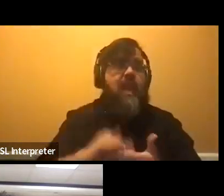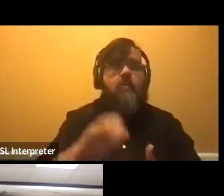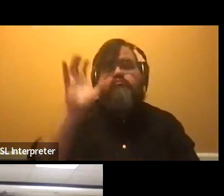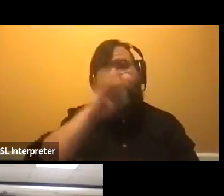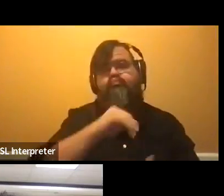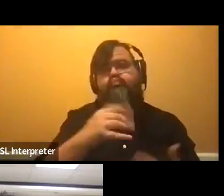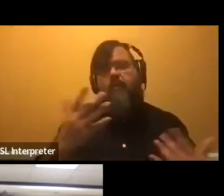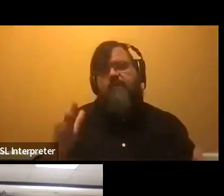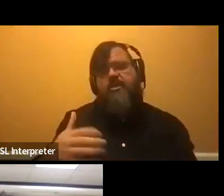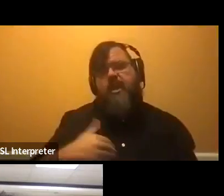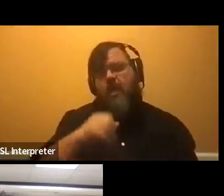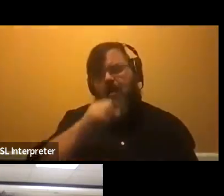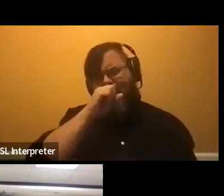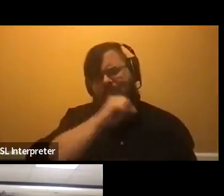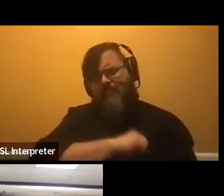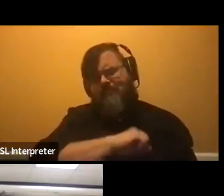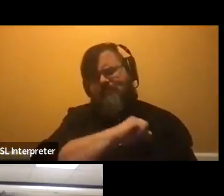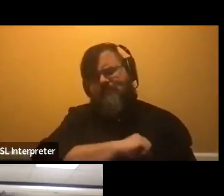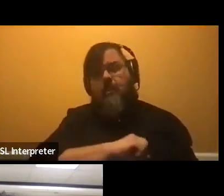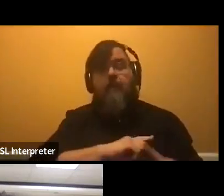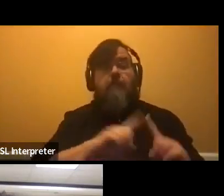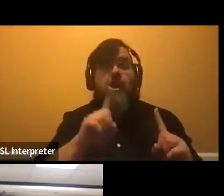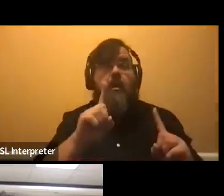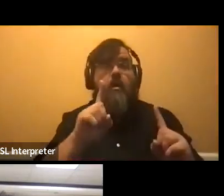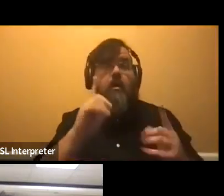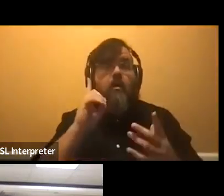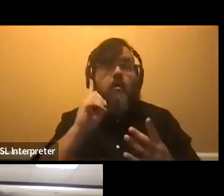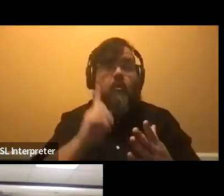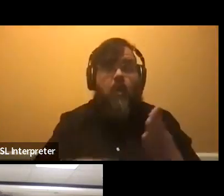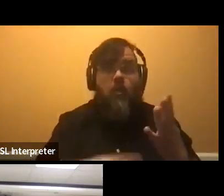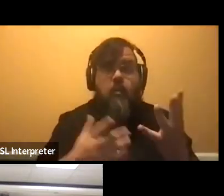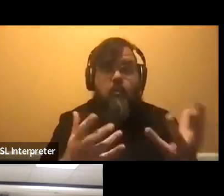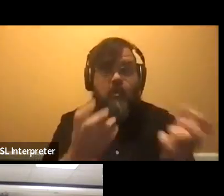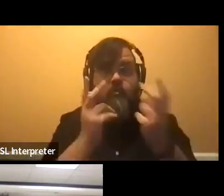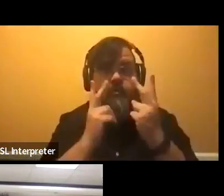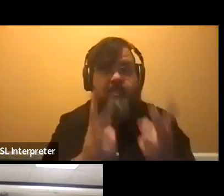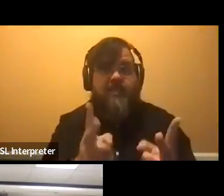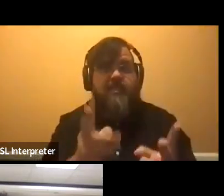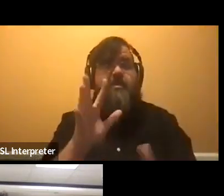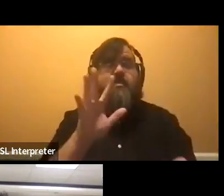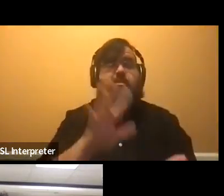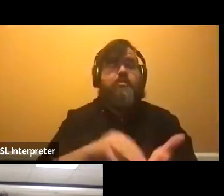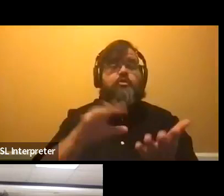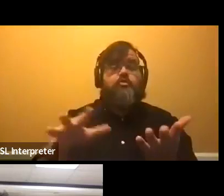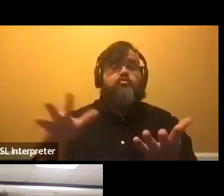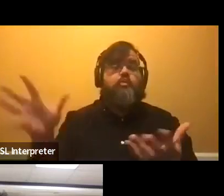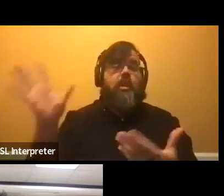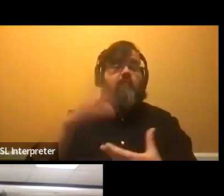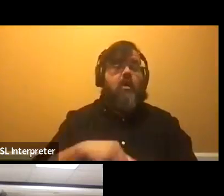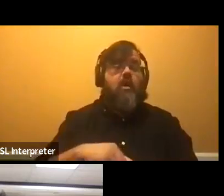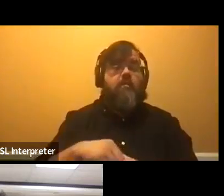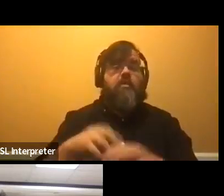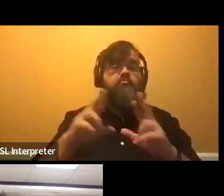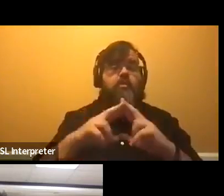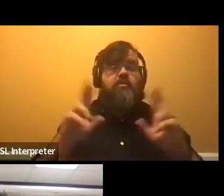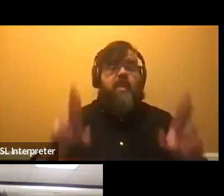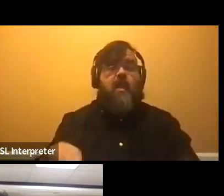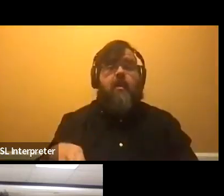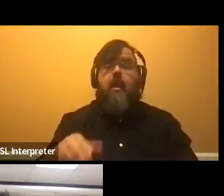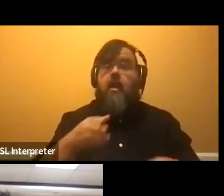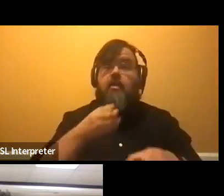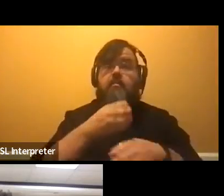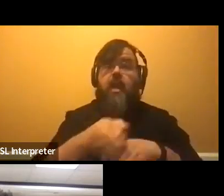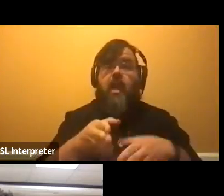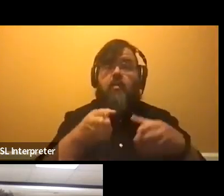deal. Um, but really what we are looking very closely at that student involvement resume and the all, and the main way we're distinguishing, you know, who's getting